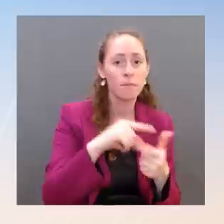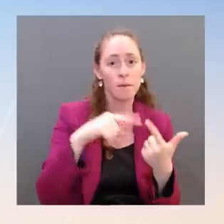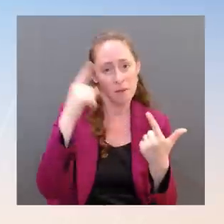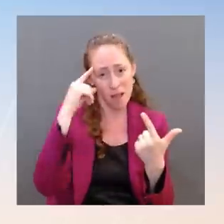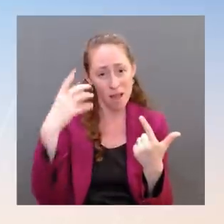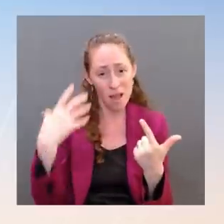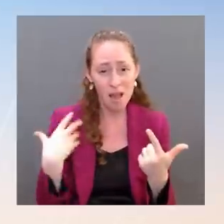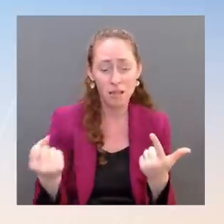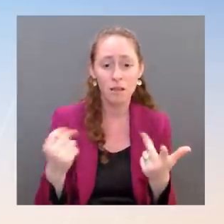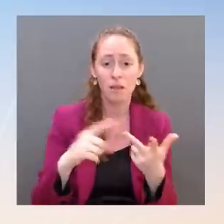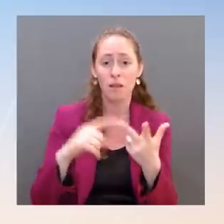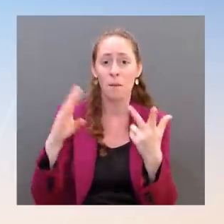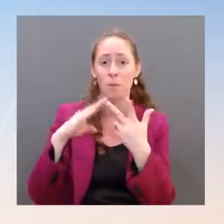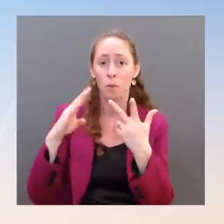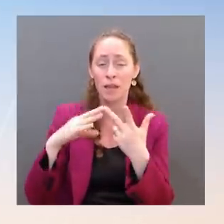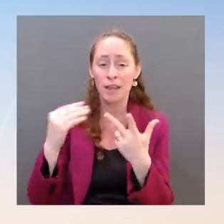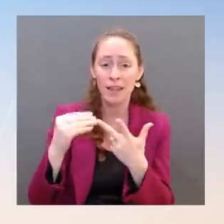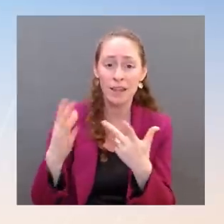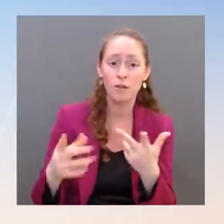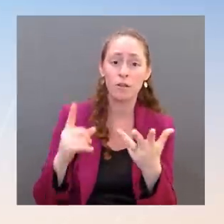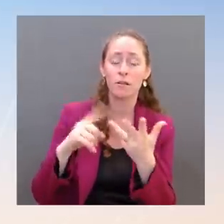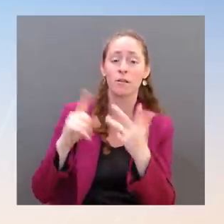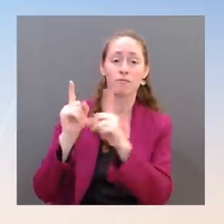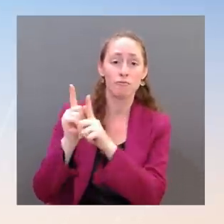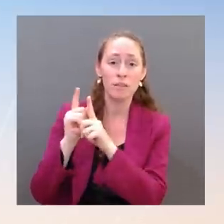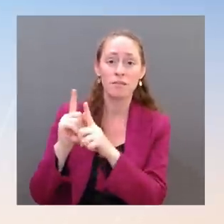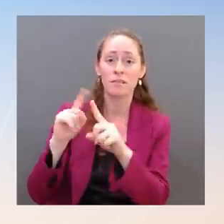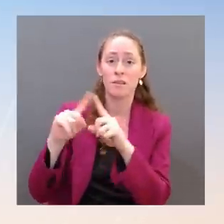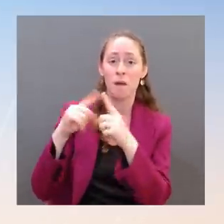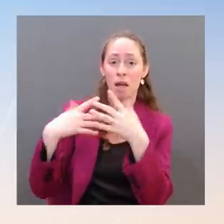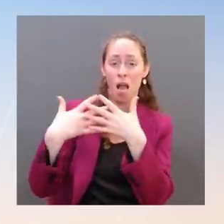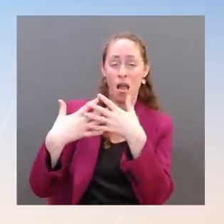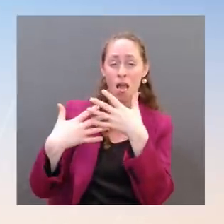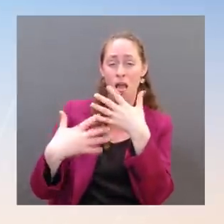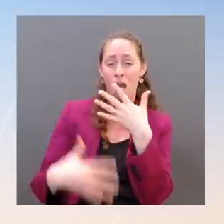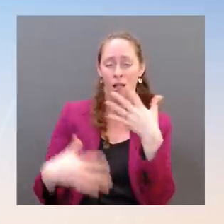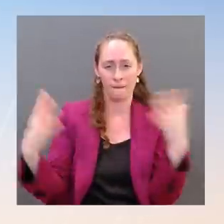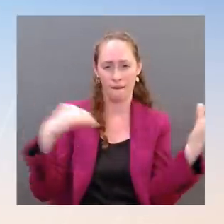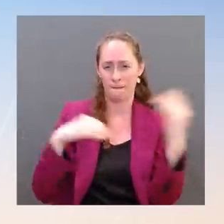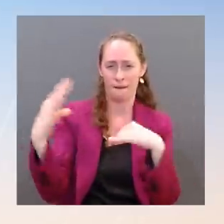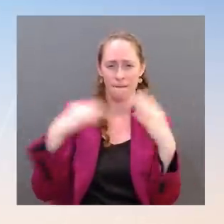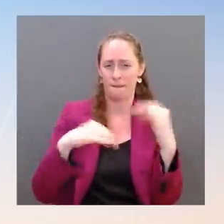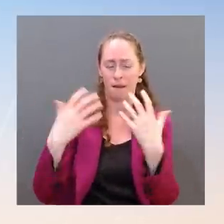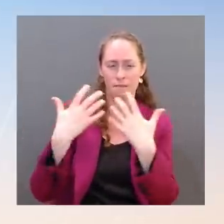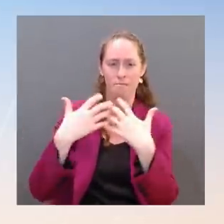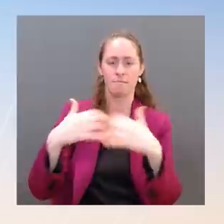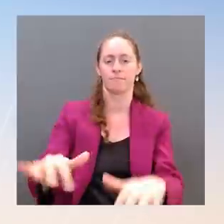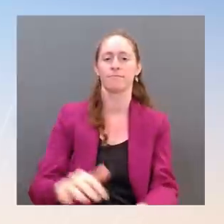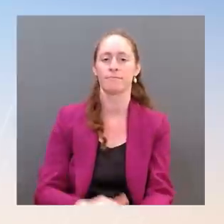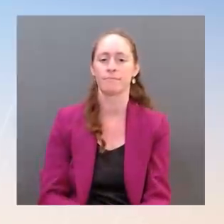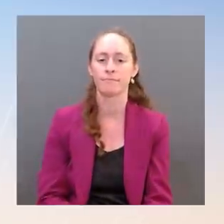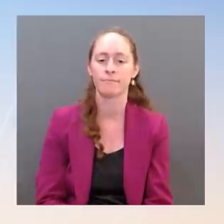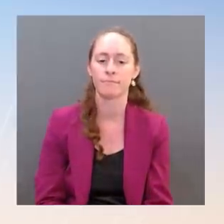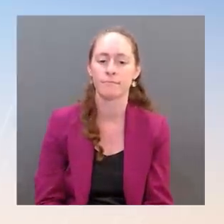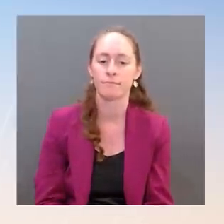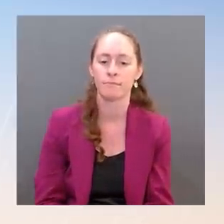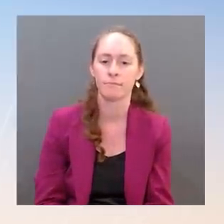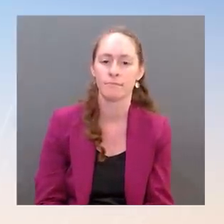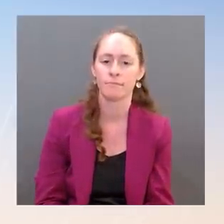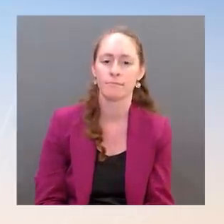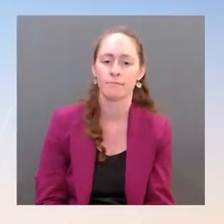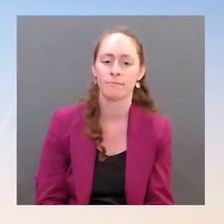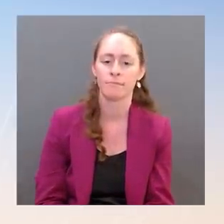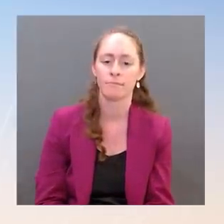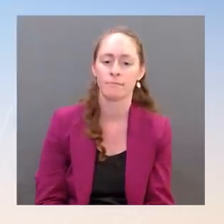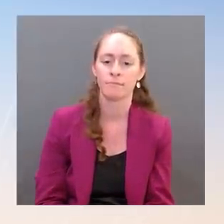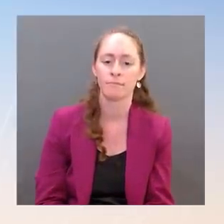things that are so important in order to deal with this issue. I'm trying to call the people